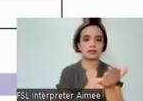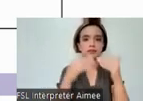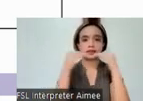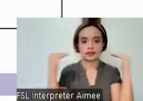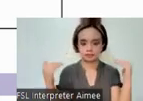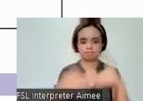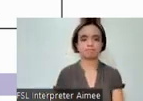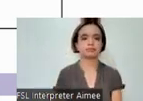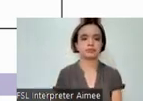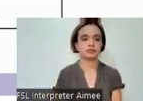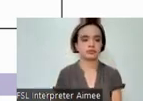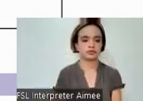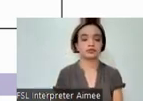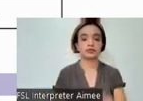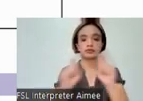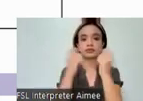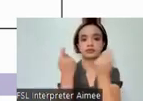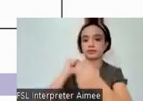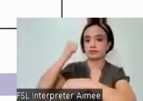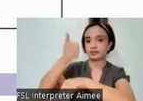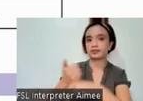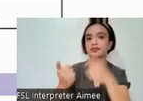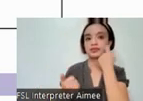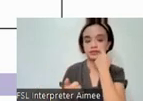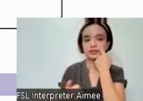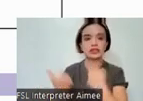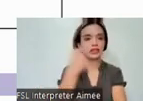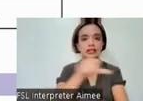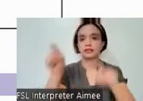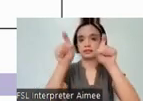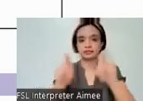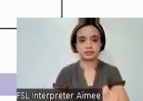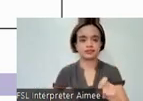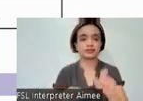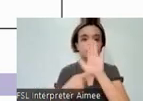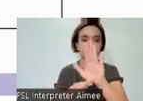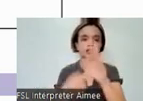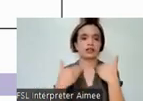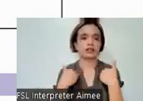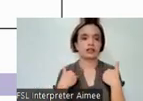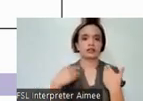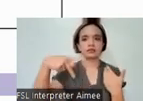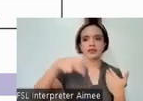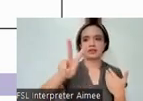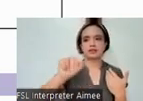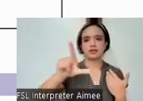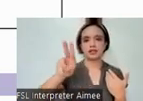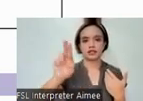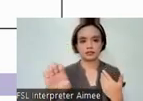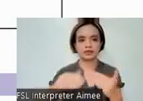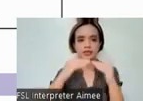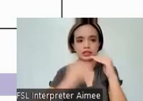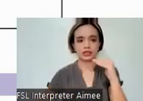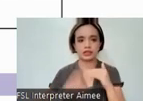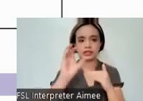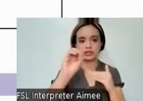performance. The team established earlier on that any test item that is shown to have a p-value less than 0.1